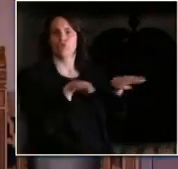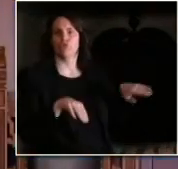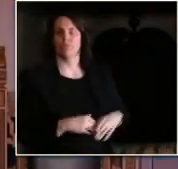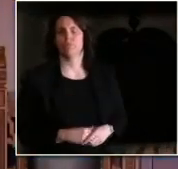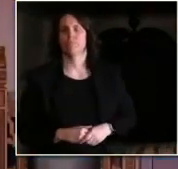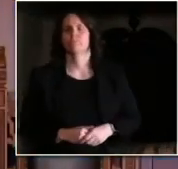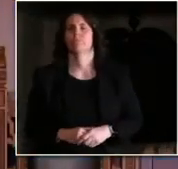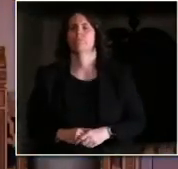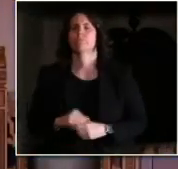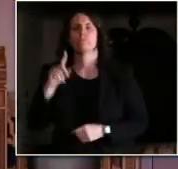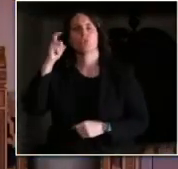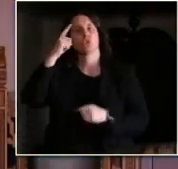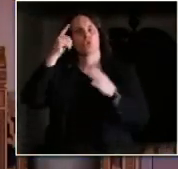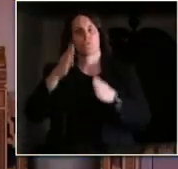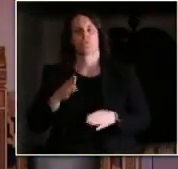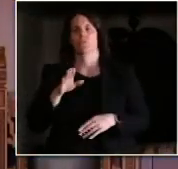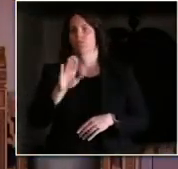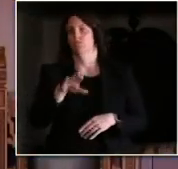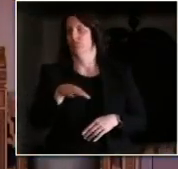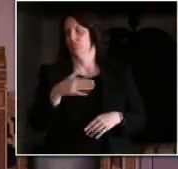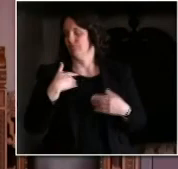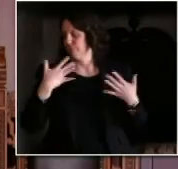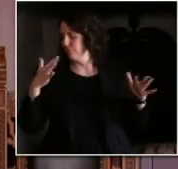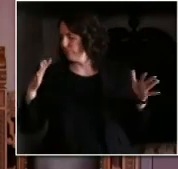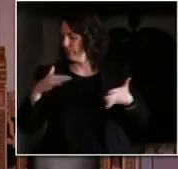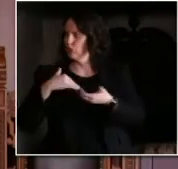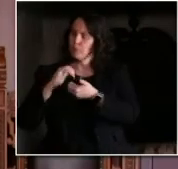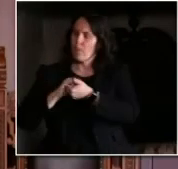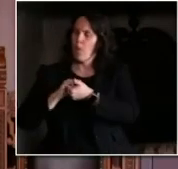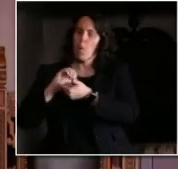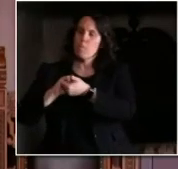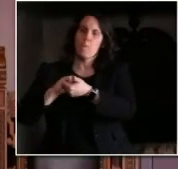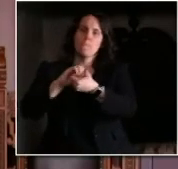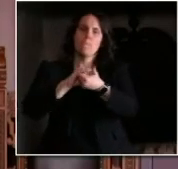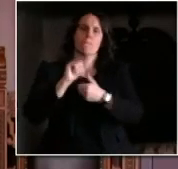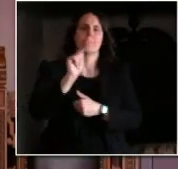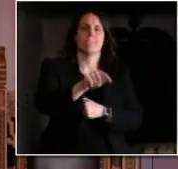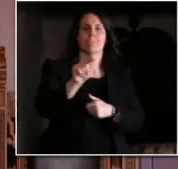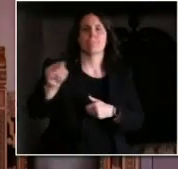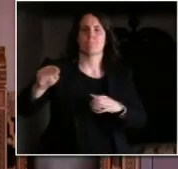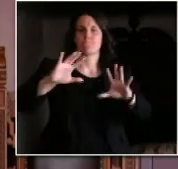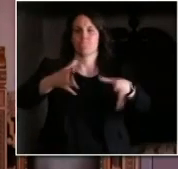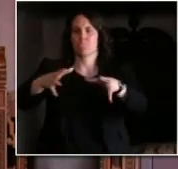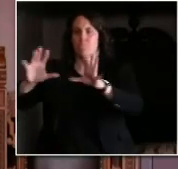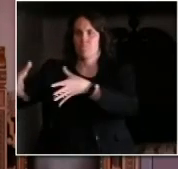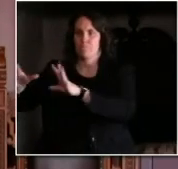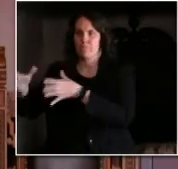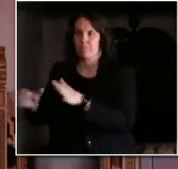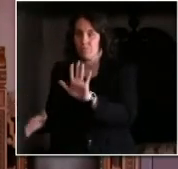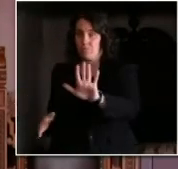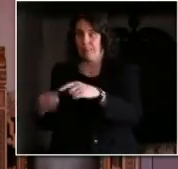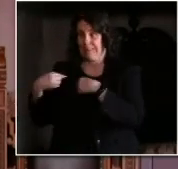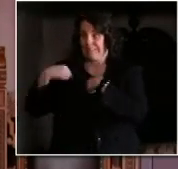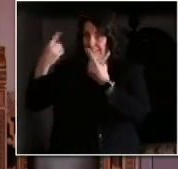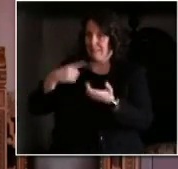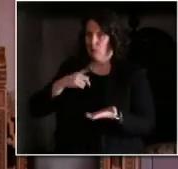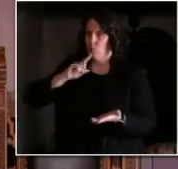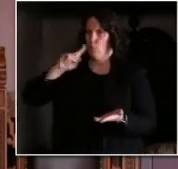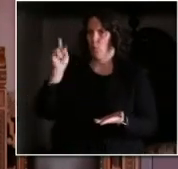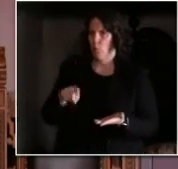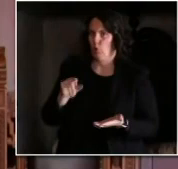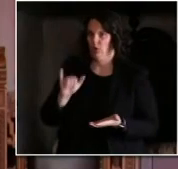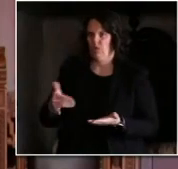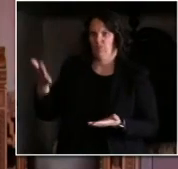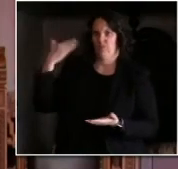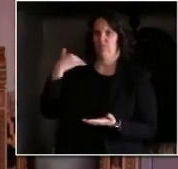several organizations since our efforts around the state on